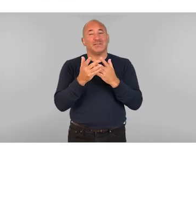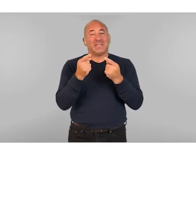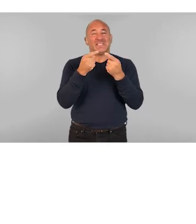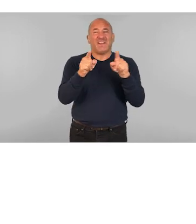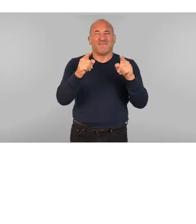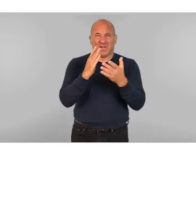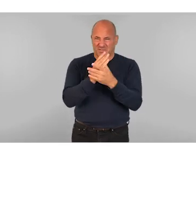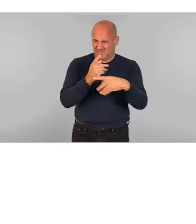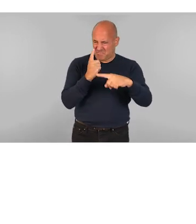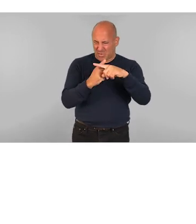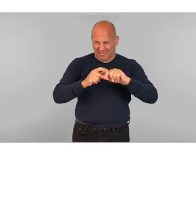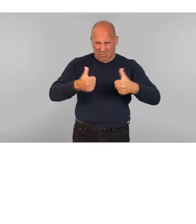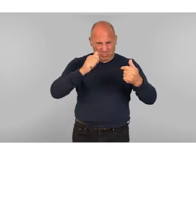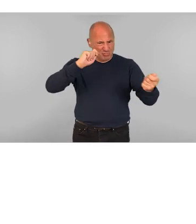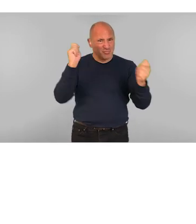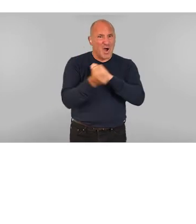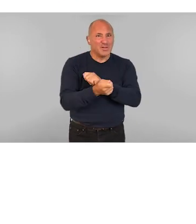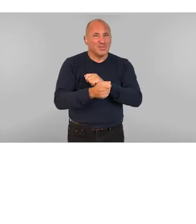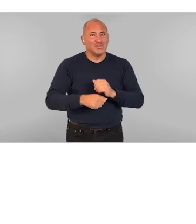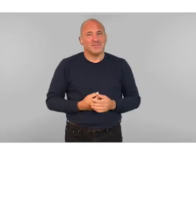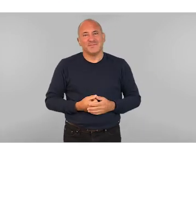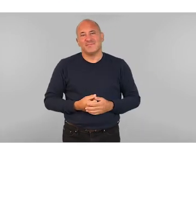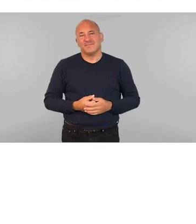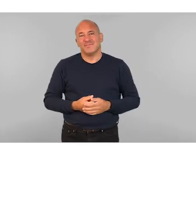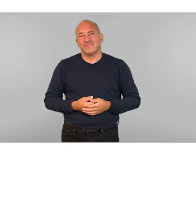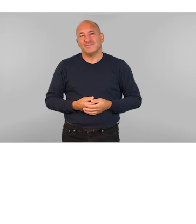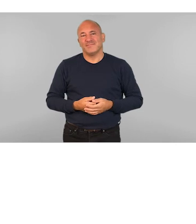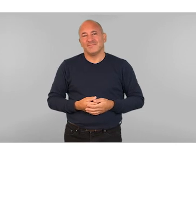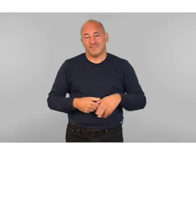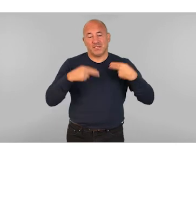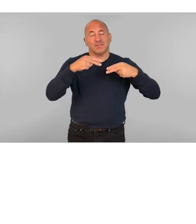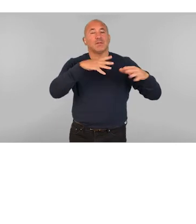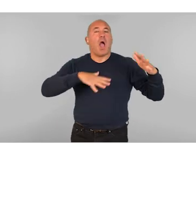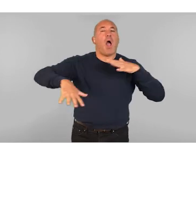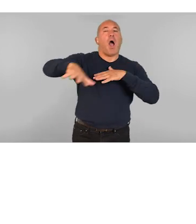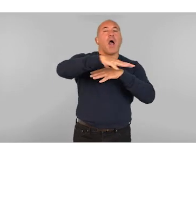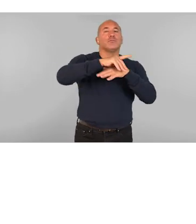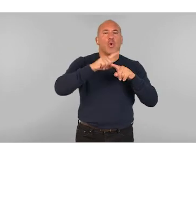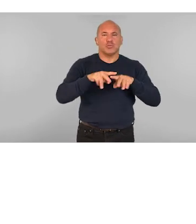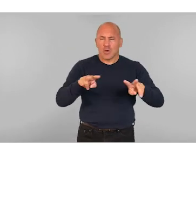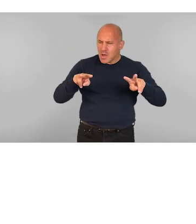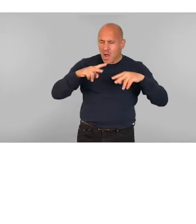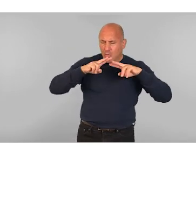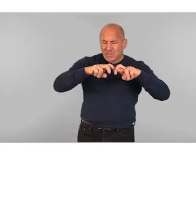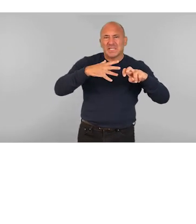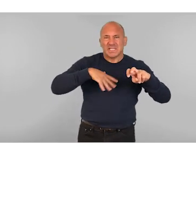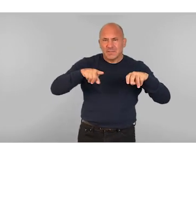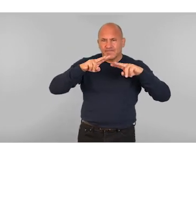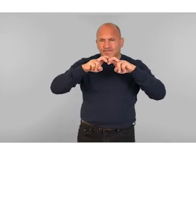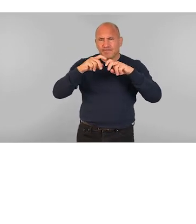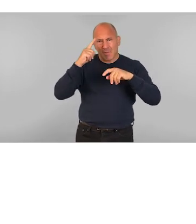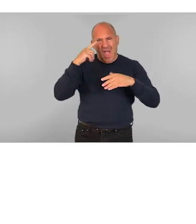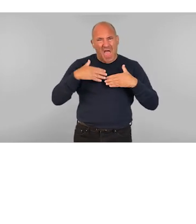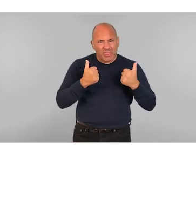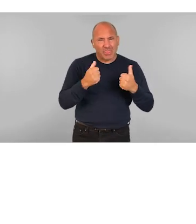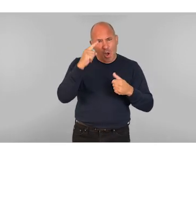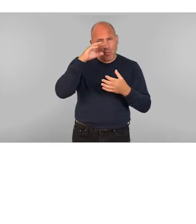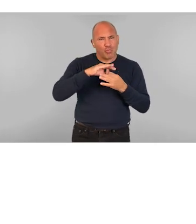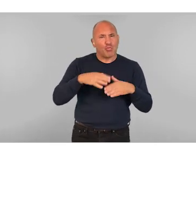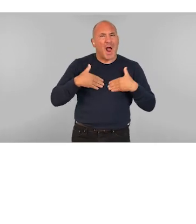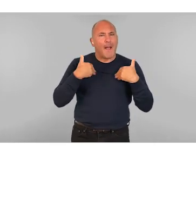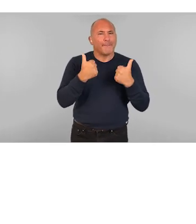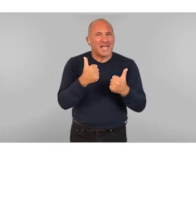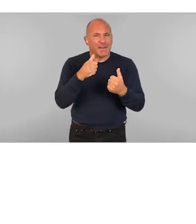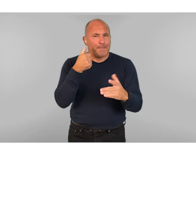change in a accommodating difference. The sector would also benefit from research that investigates the health and wellbeing impact of dance